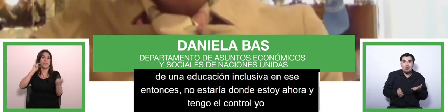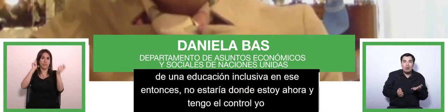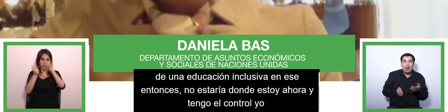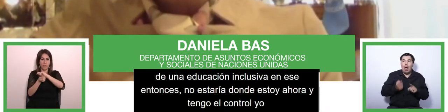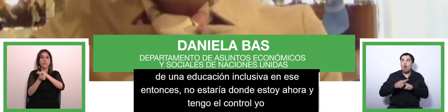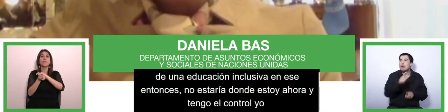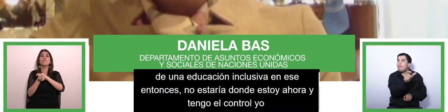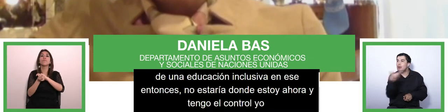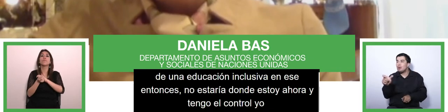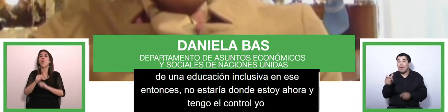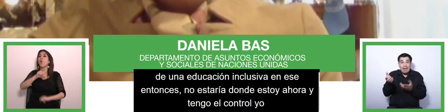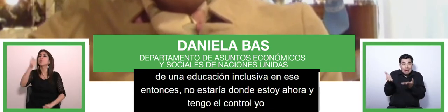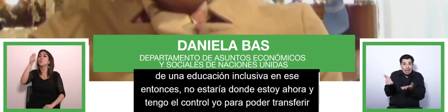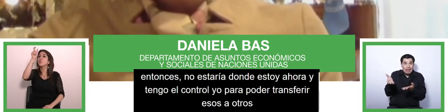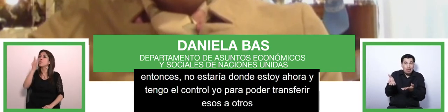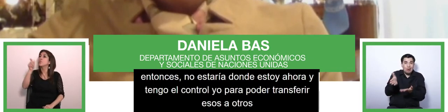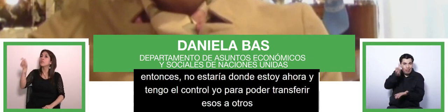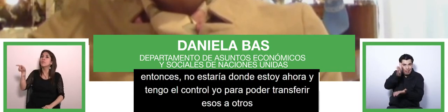this